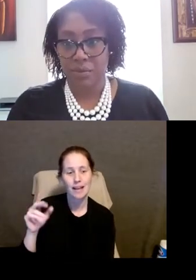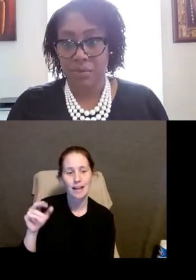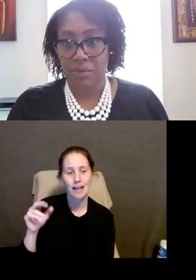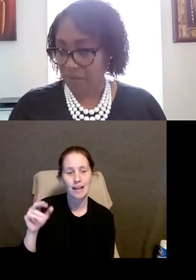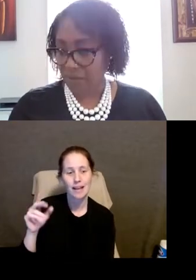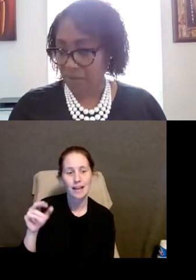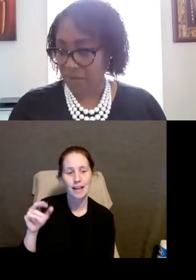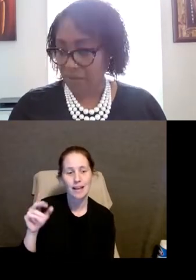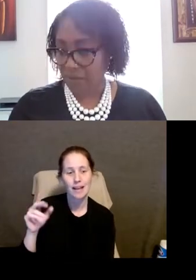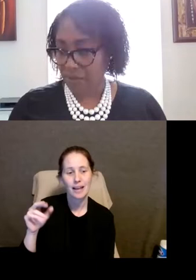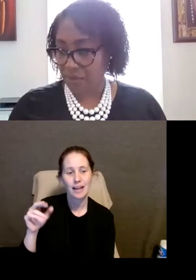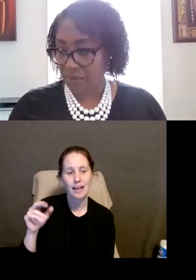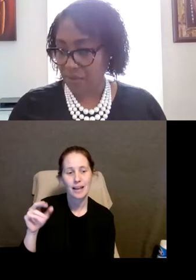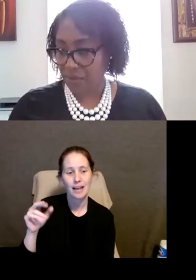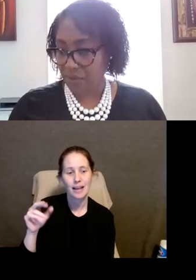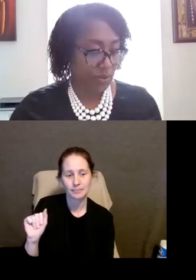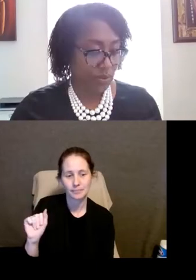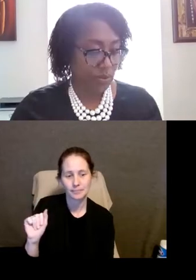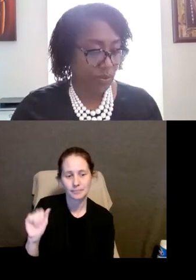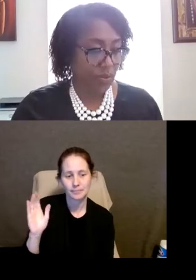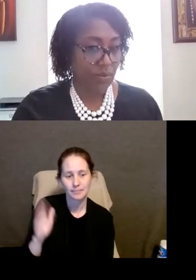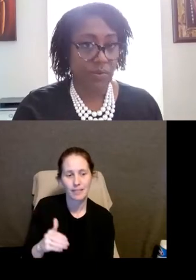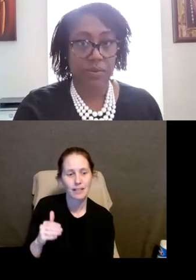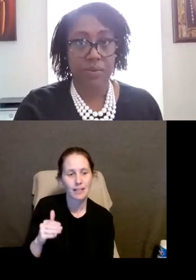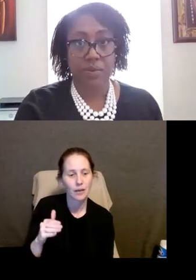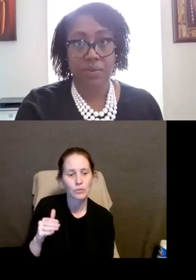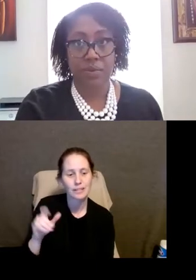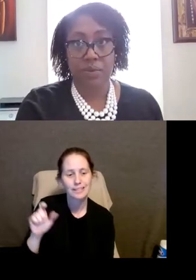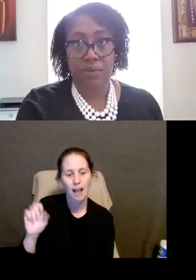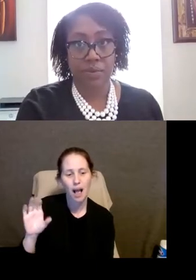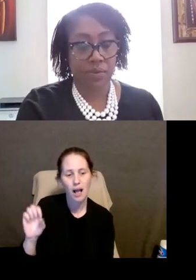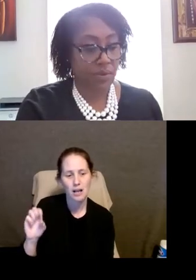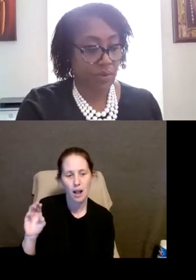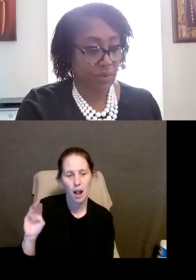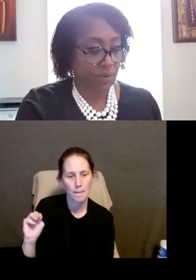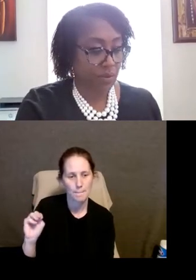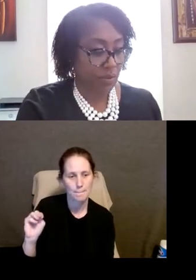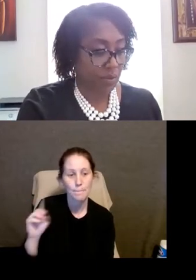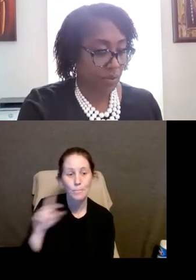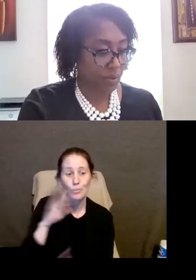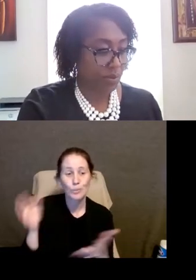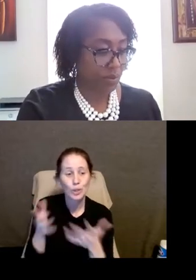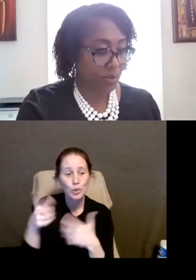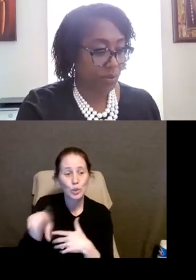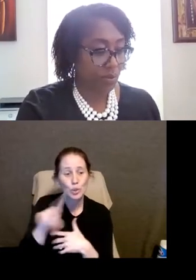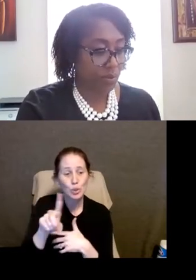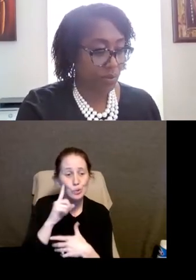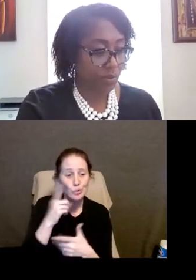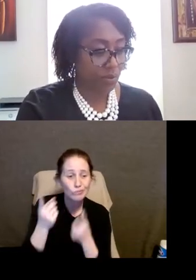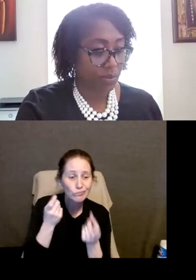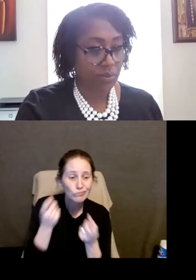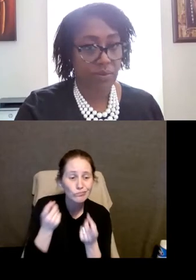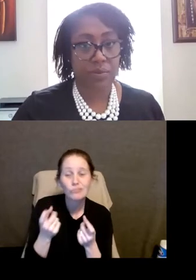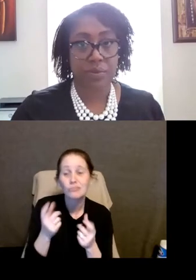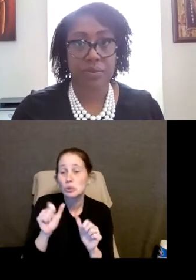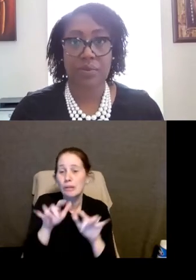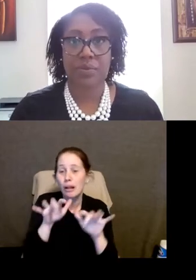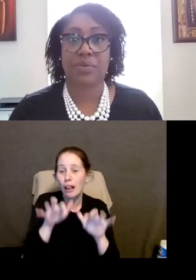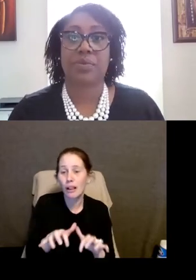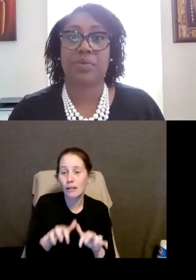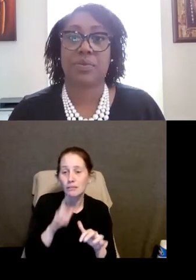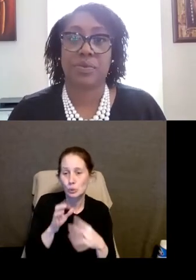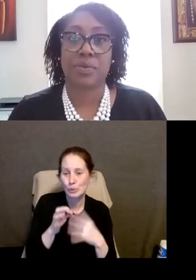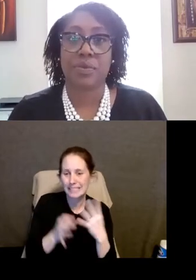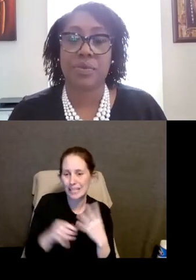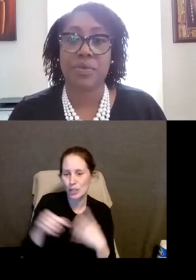at cloudburstgroup.com. We encourage you to ask questions. You can enter your questions at any time by selecting the